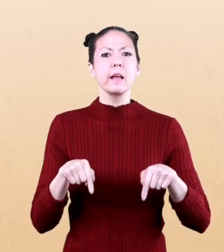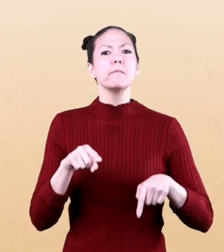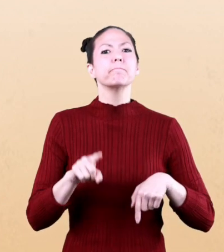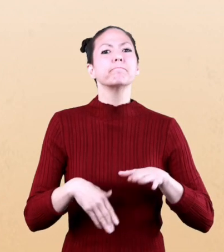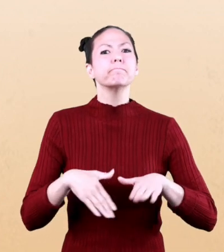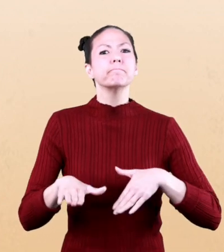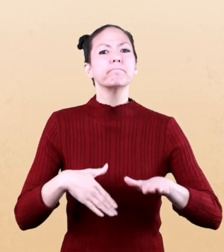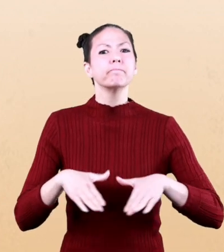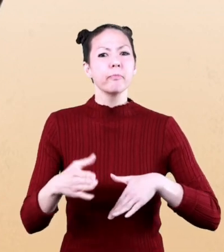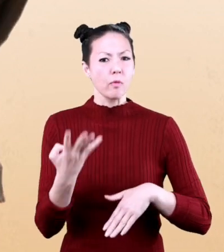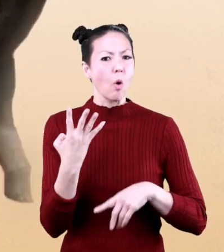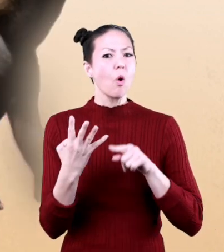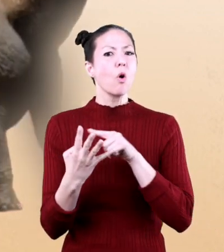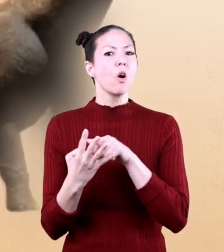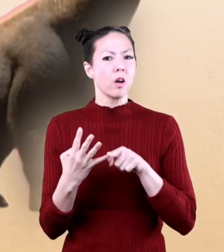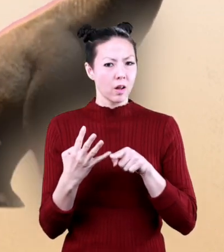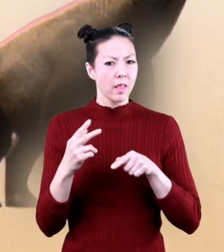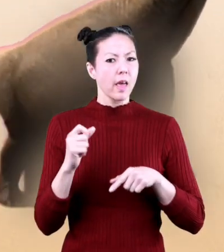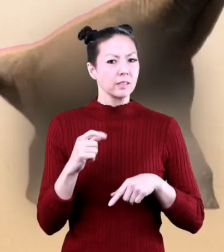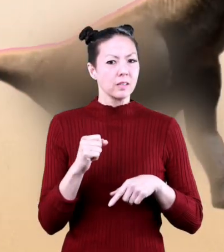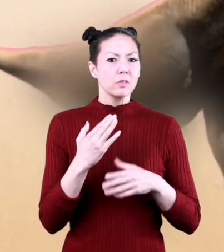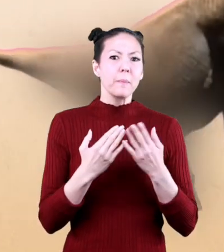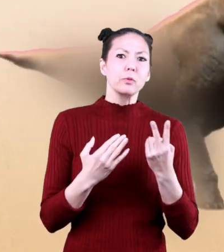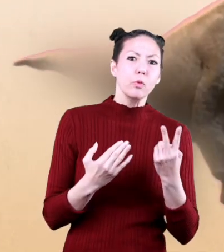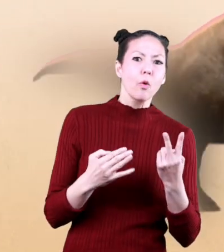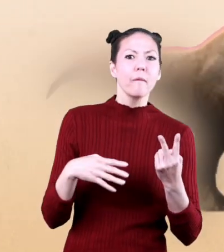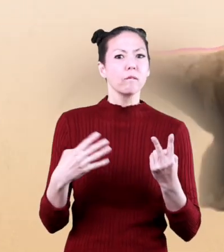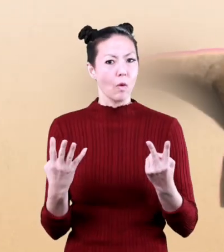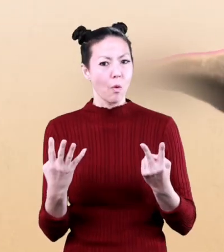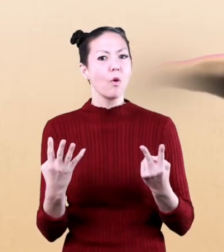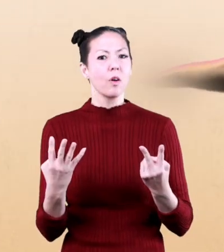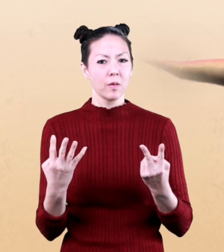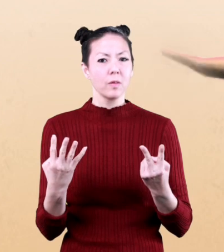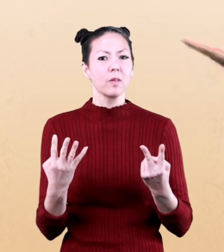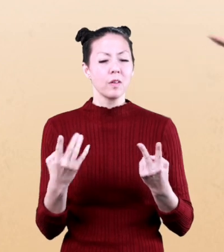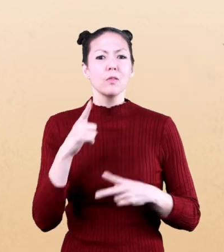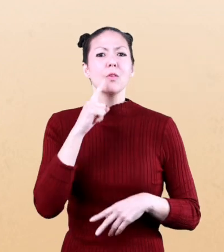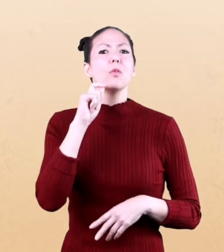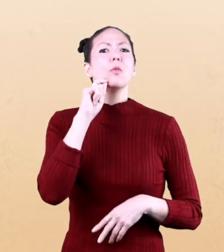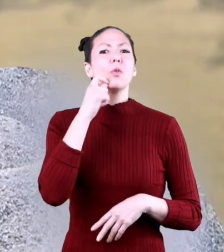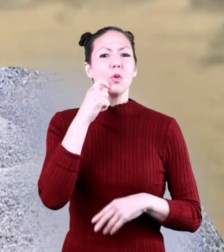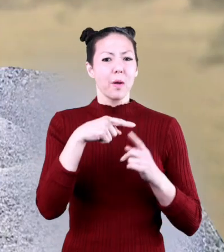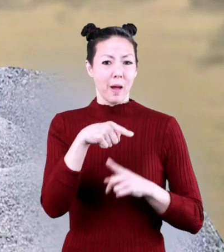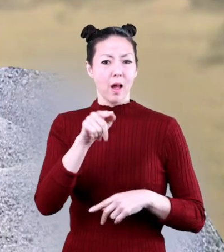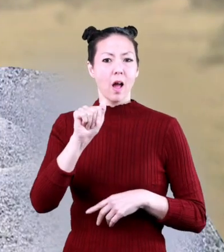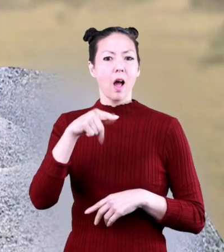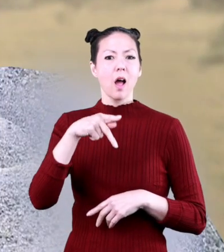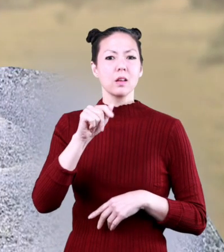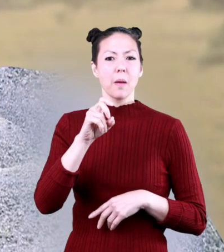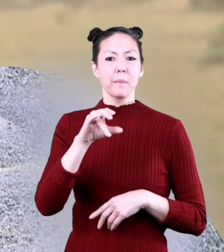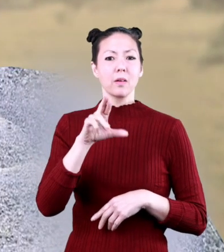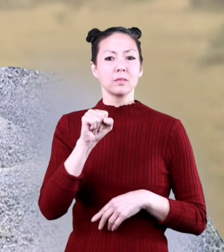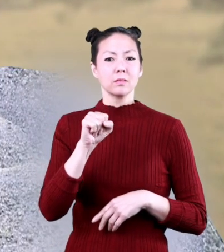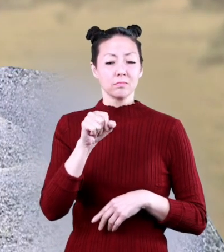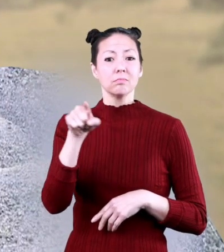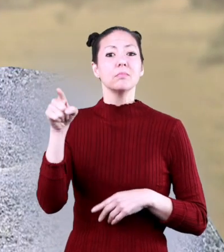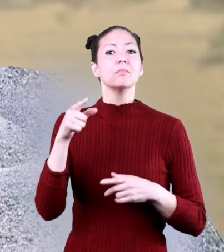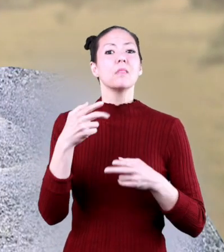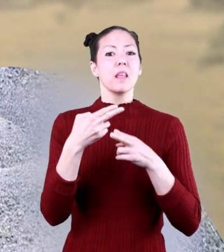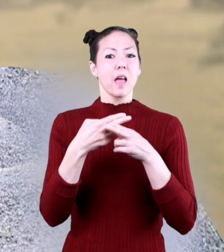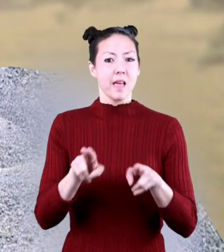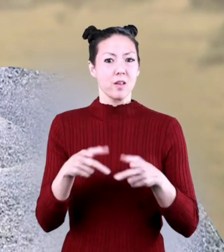and the apatosaurus which is another name for brontosaurus another cool fact about the apatosaurus